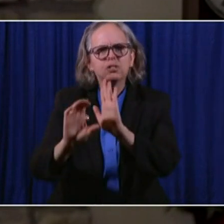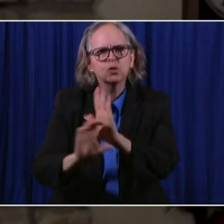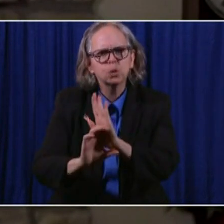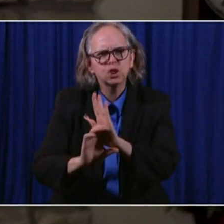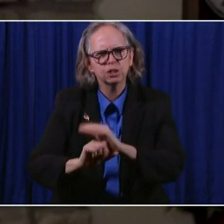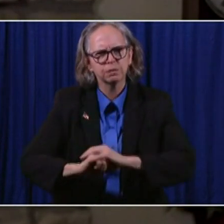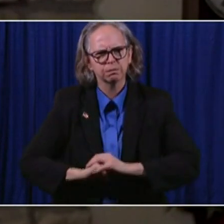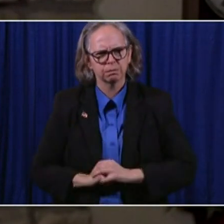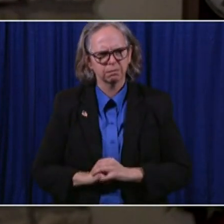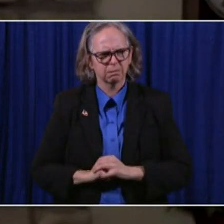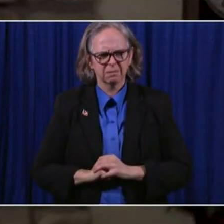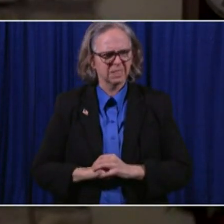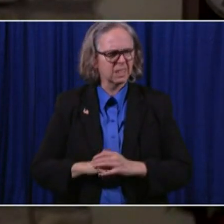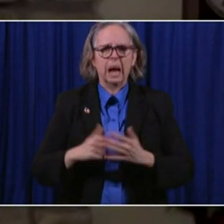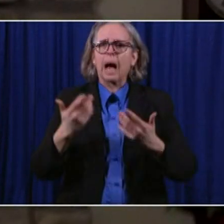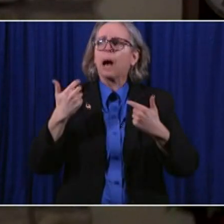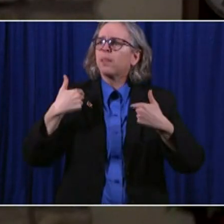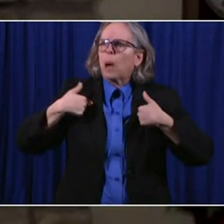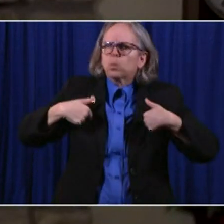that we hold dear.